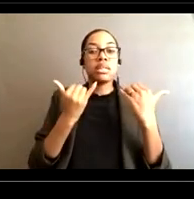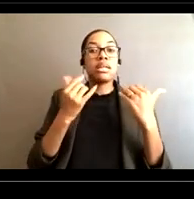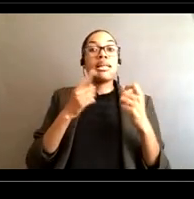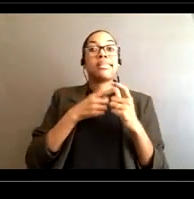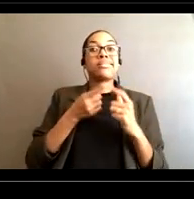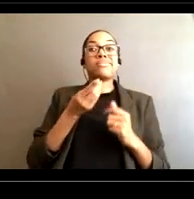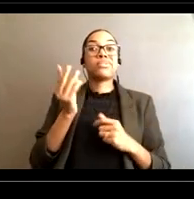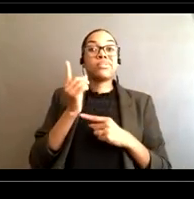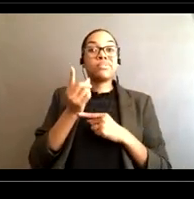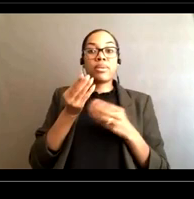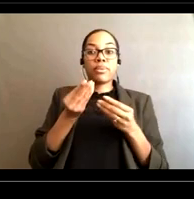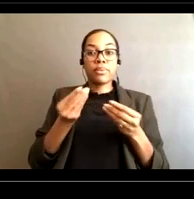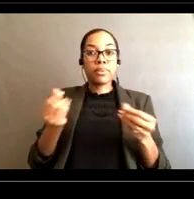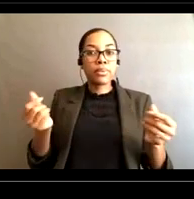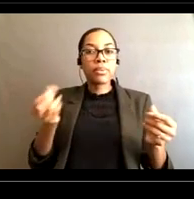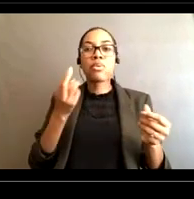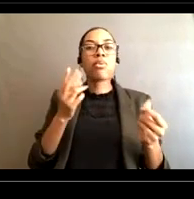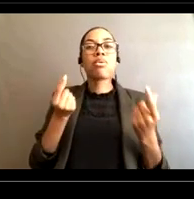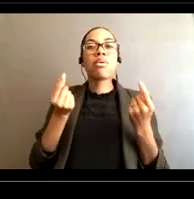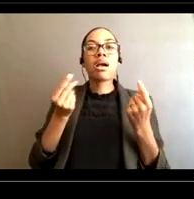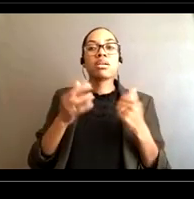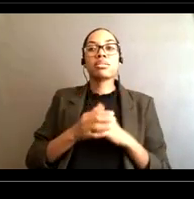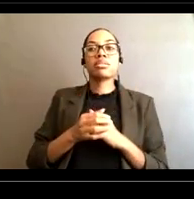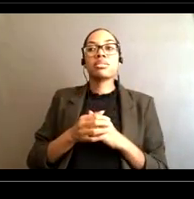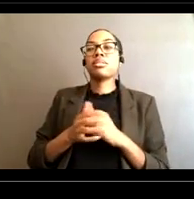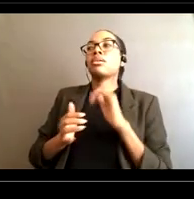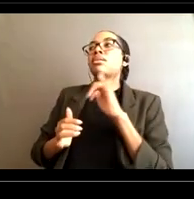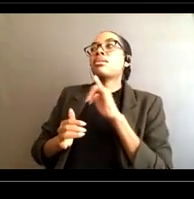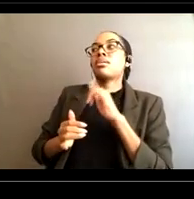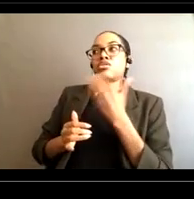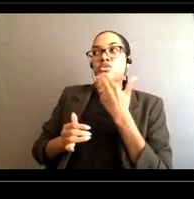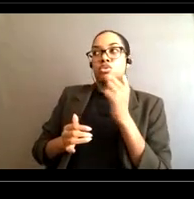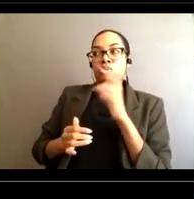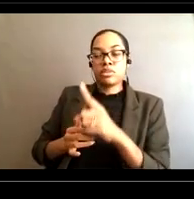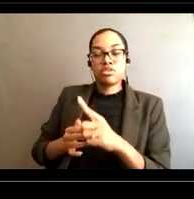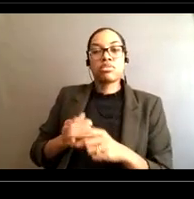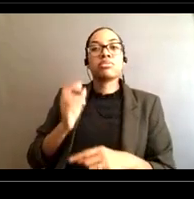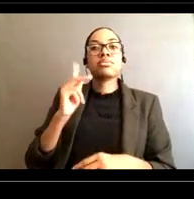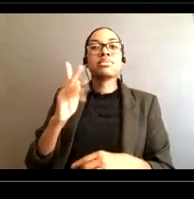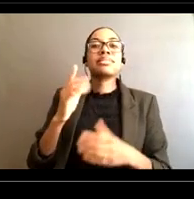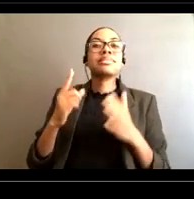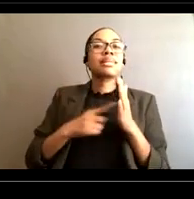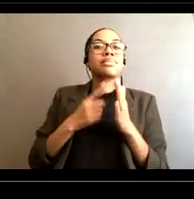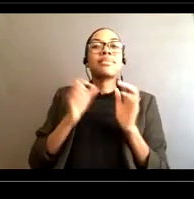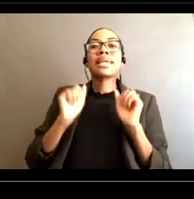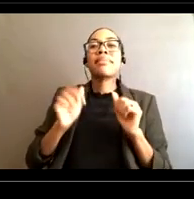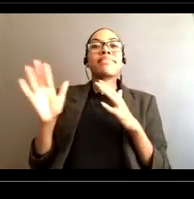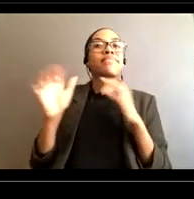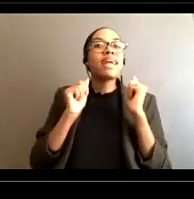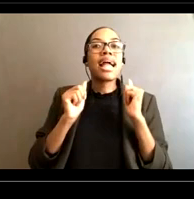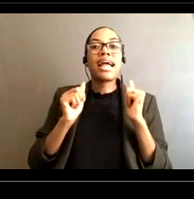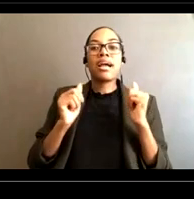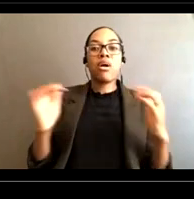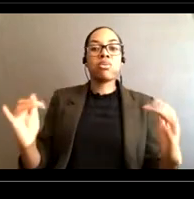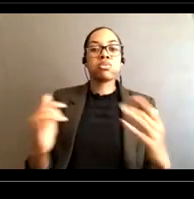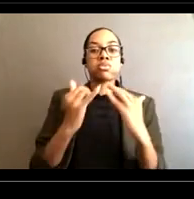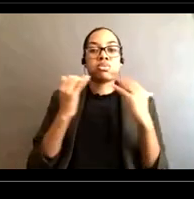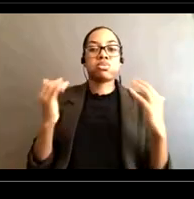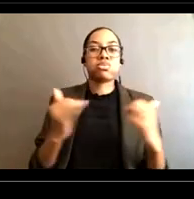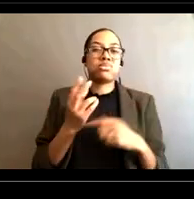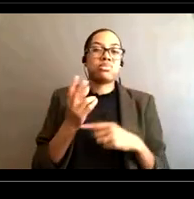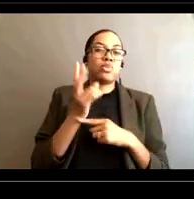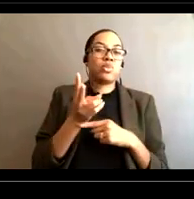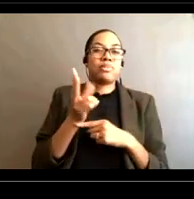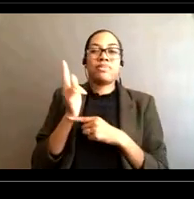Yeah, that that's a really good question and sometimes they could be flash rip currents where they they last only a matter of minutes Sometimes